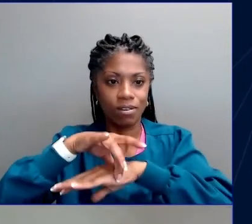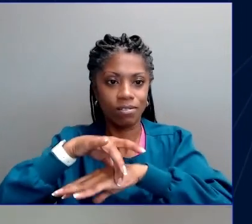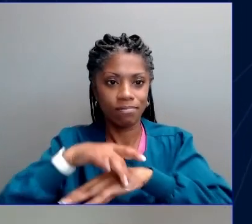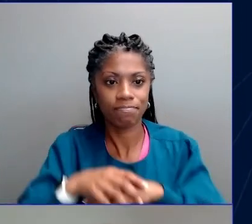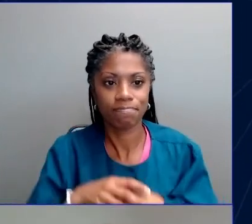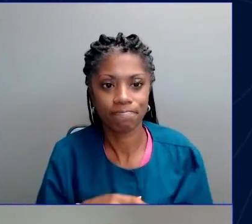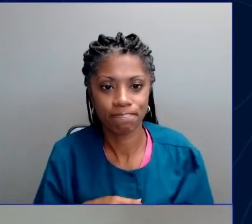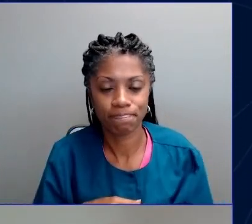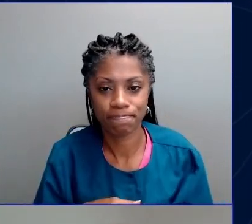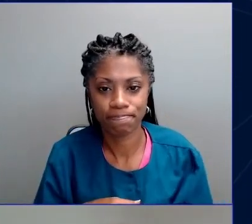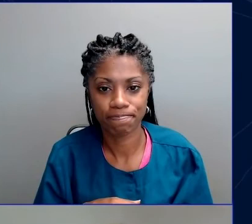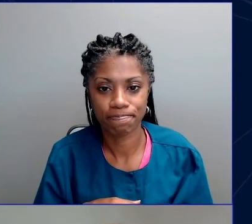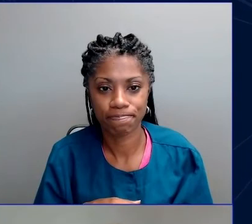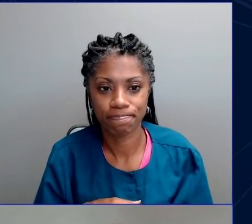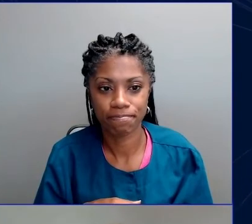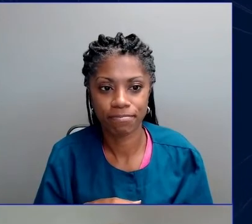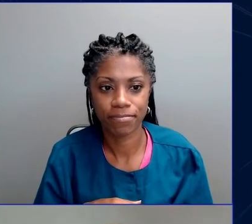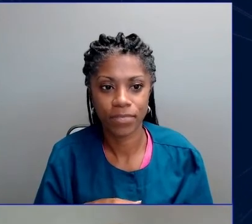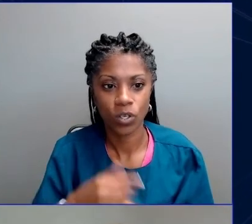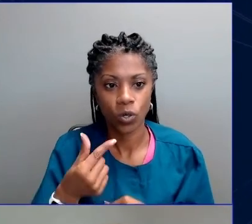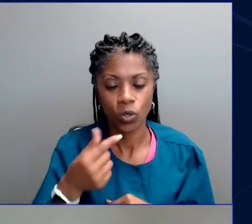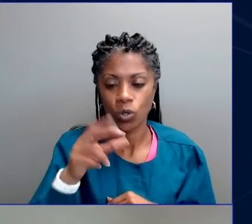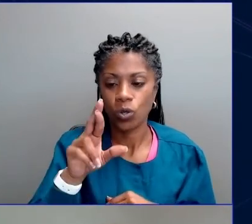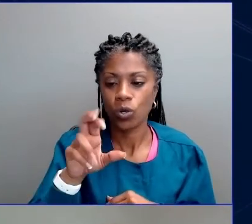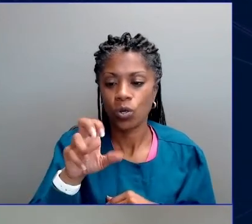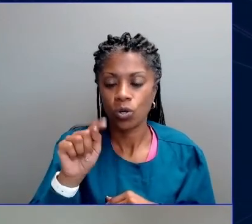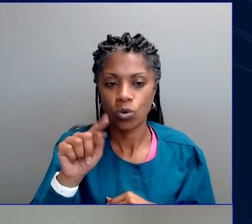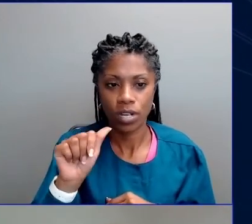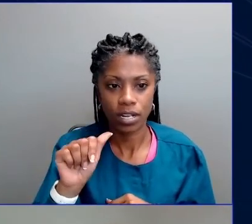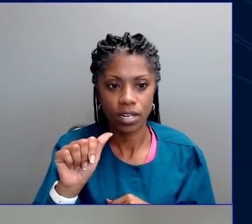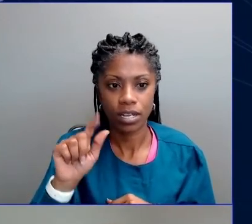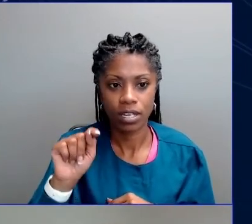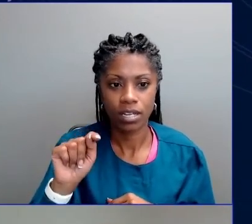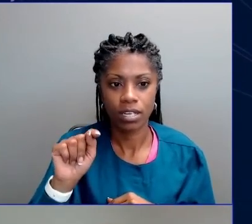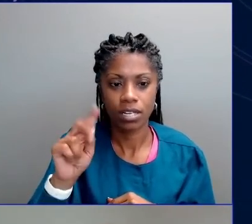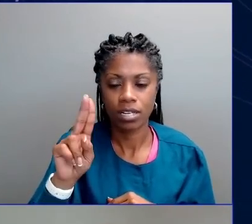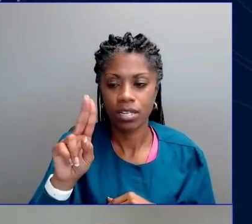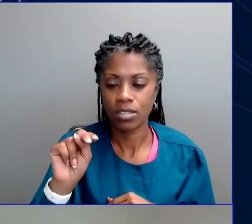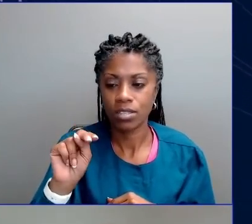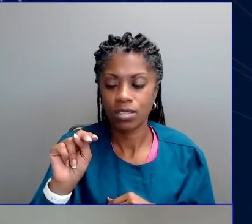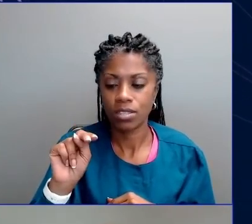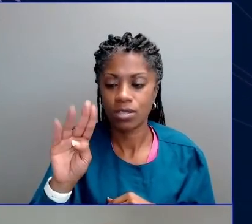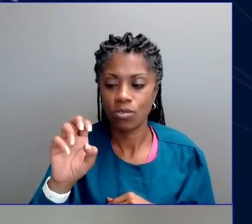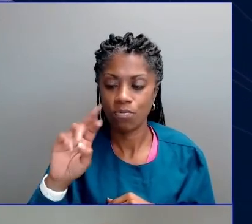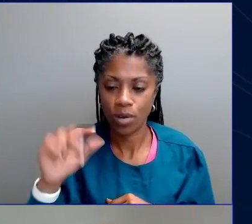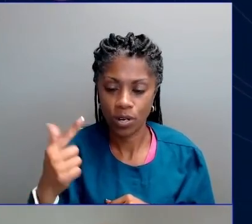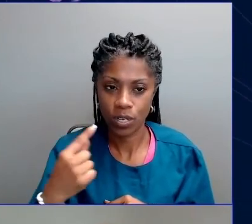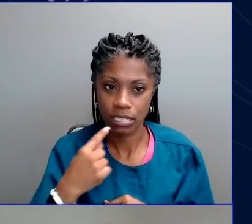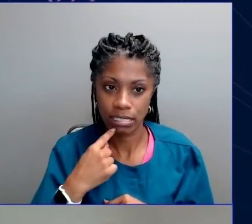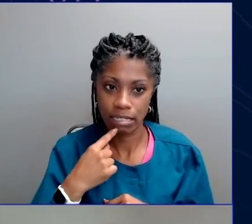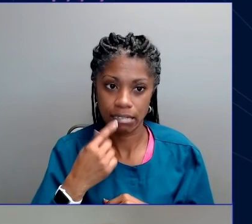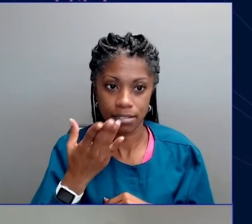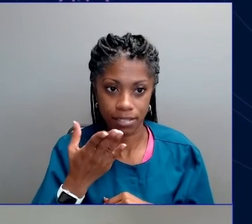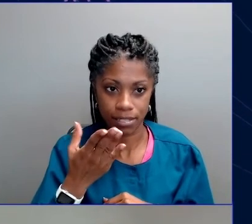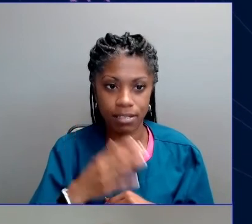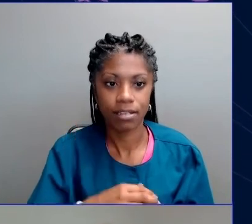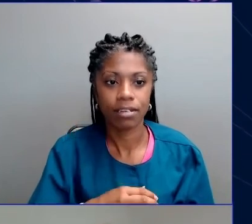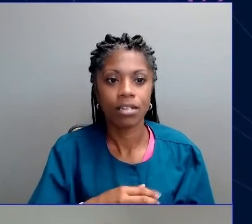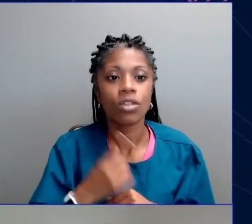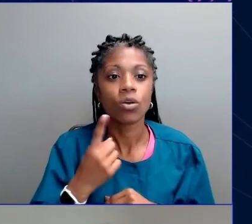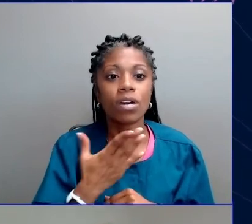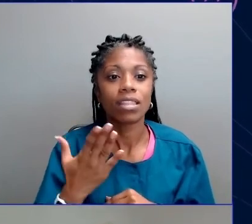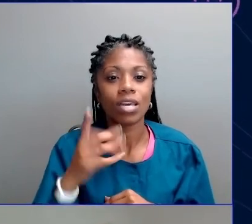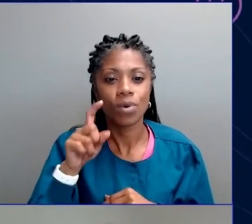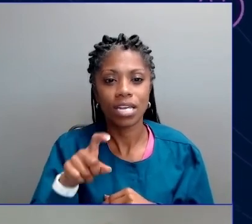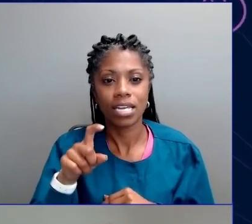As Greta Thunberg says, the one thing we need more than hope is action. Because once we start to act, hope is everywhere. And